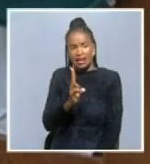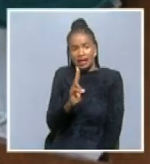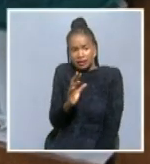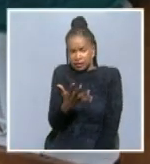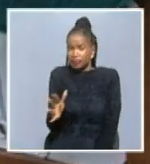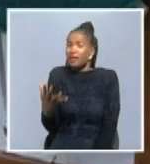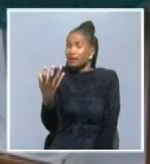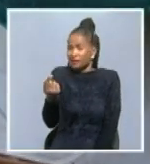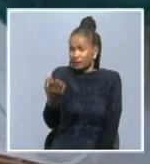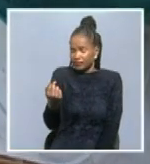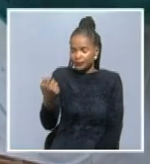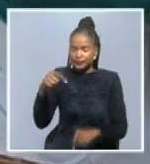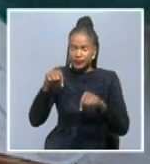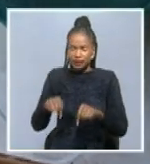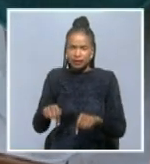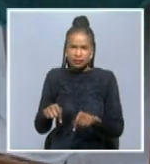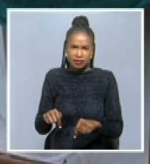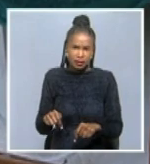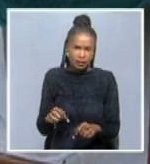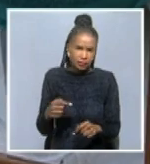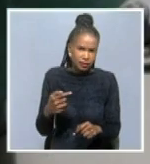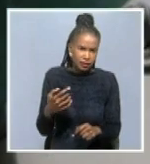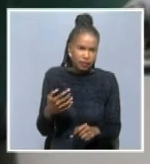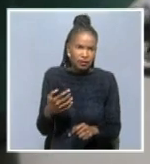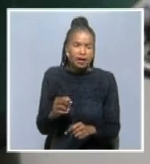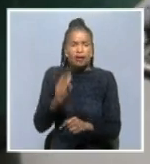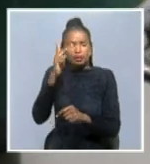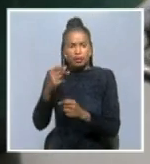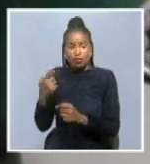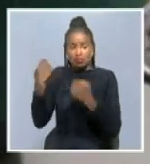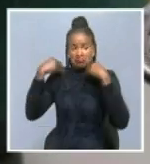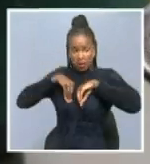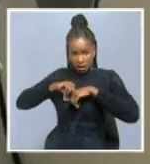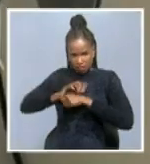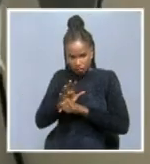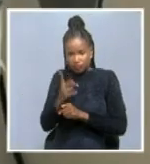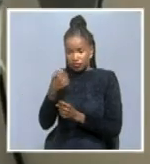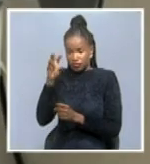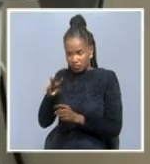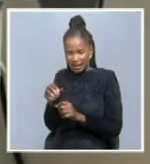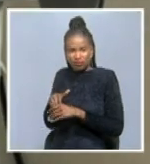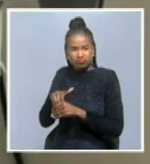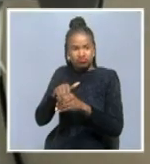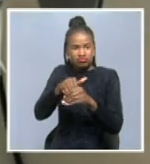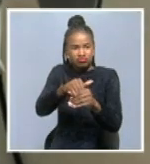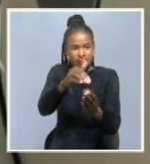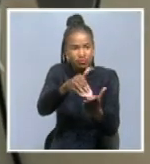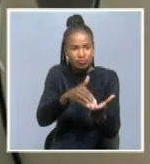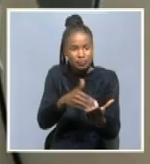currently, we have started transporting people yesterday from Varfus Bay to